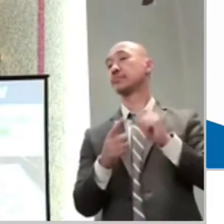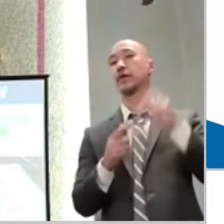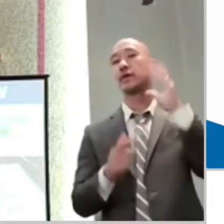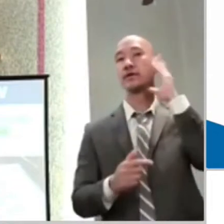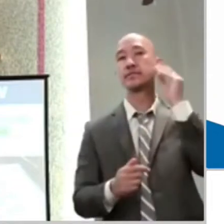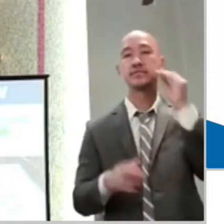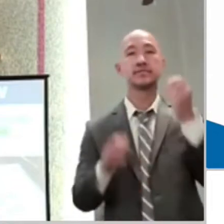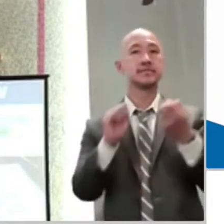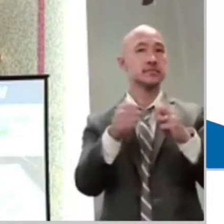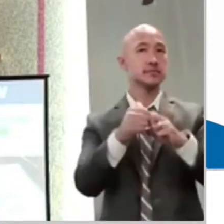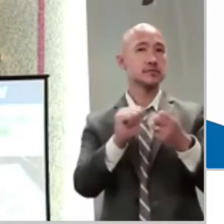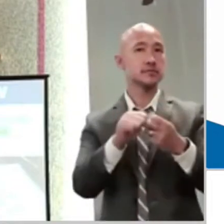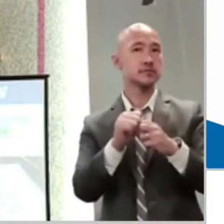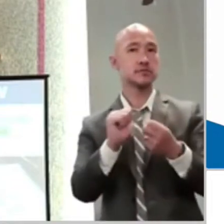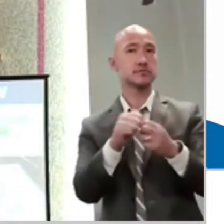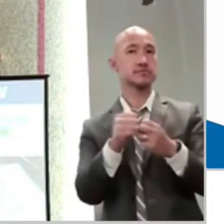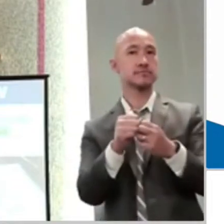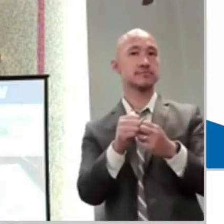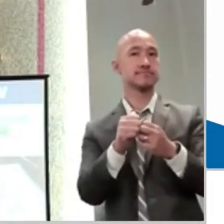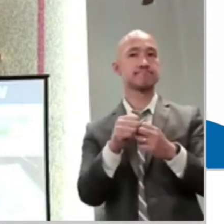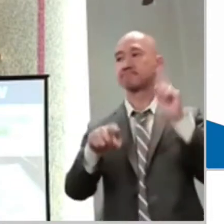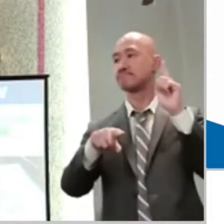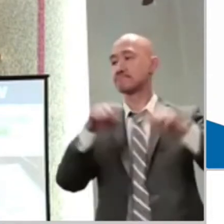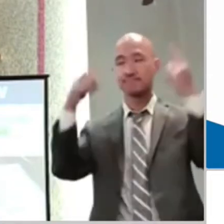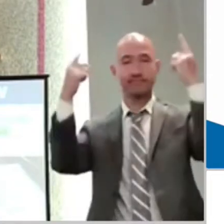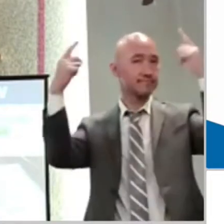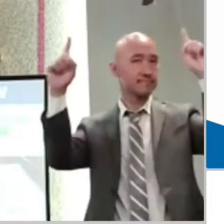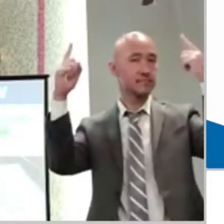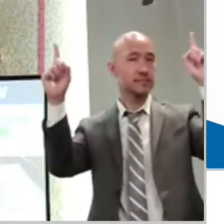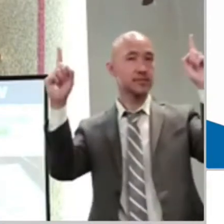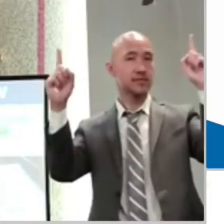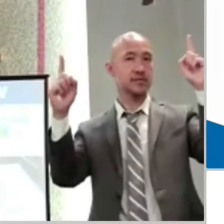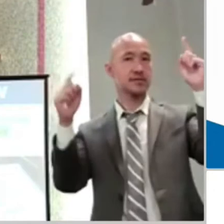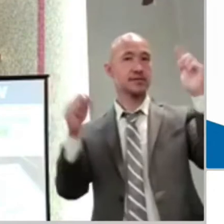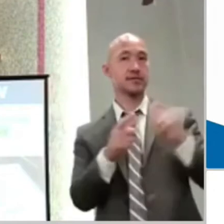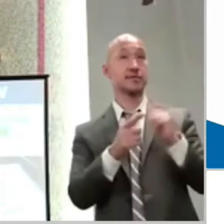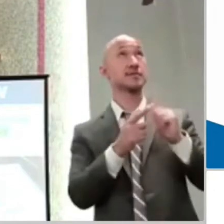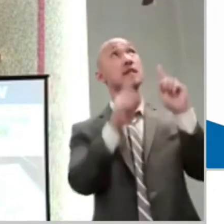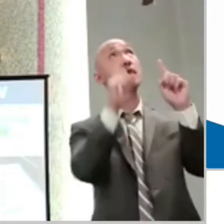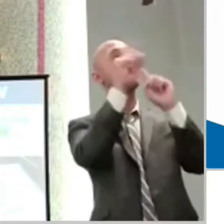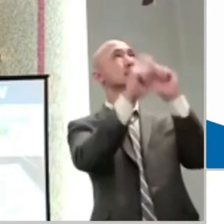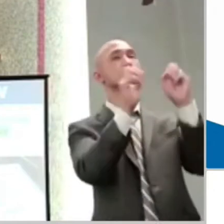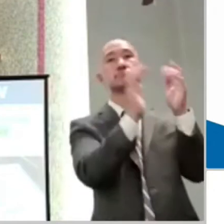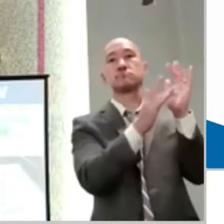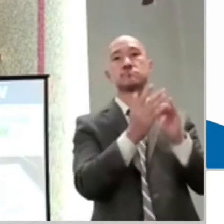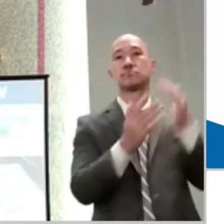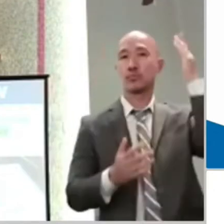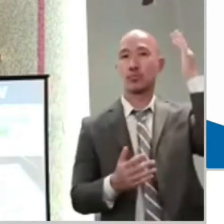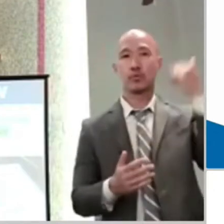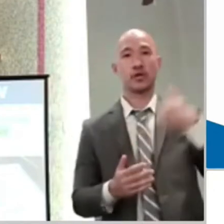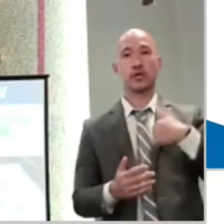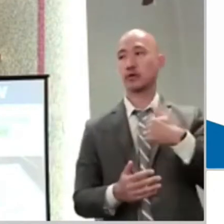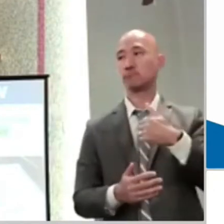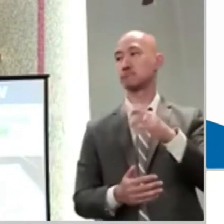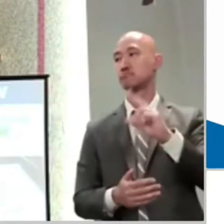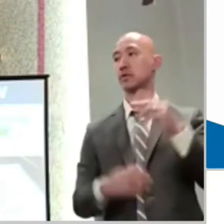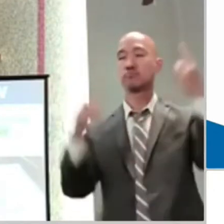this pattern that I think God is what God wants from me, and everything is going to go super smooth.